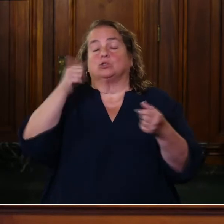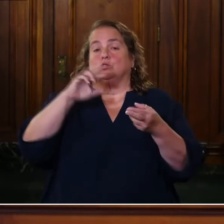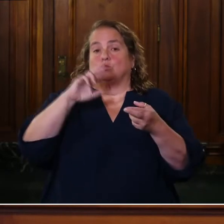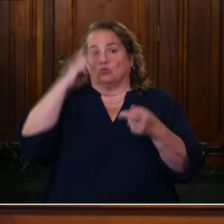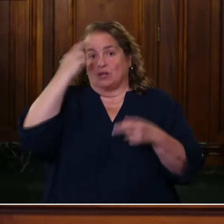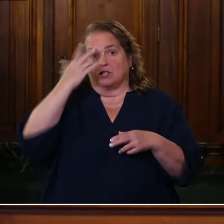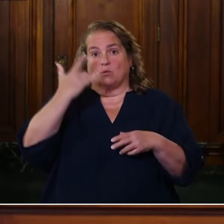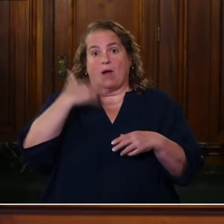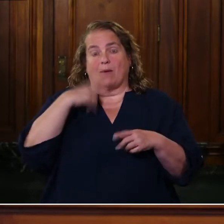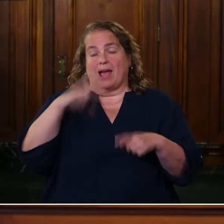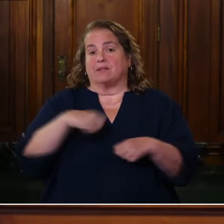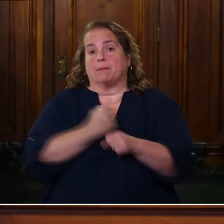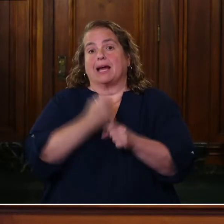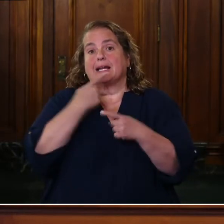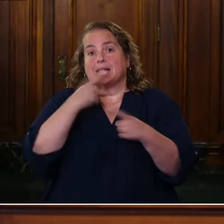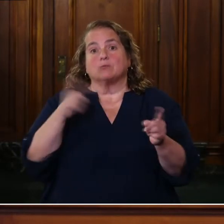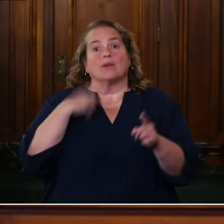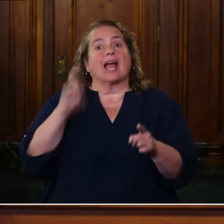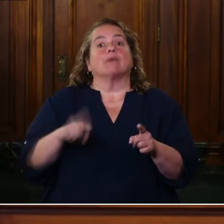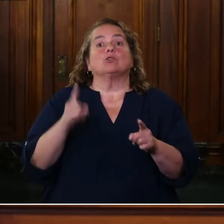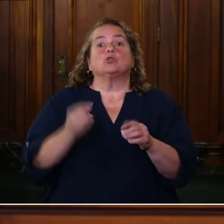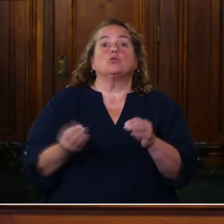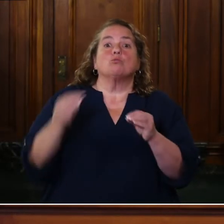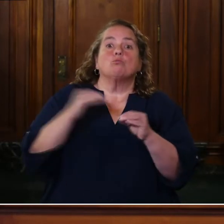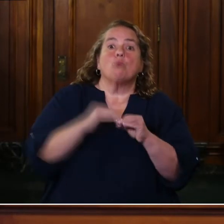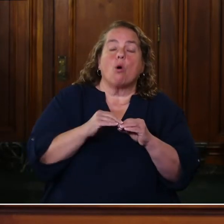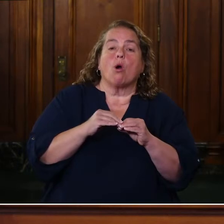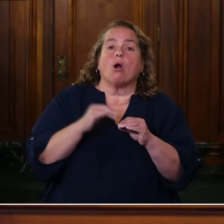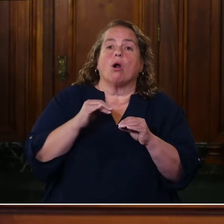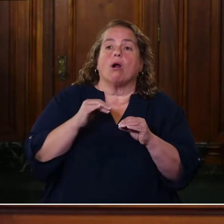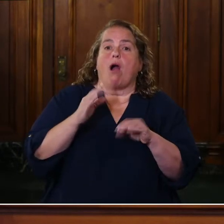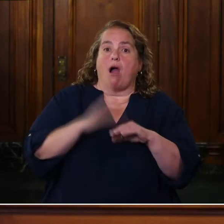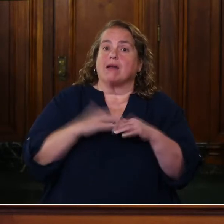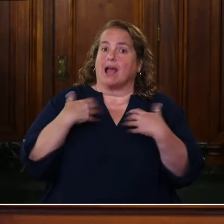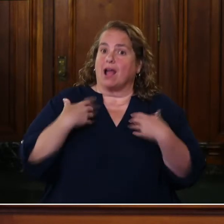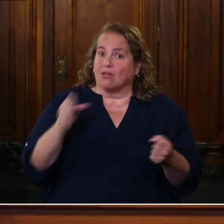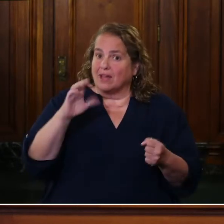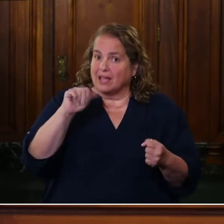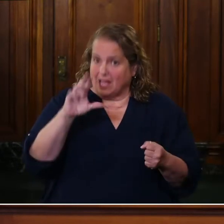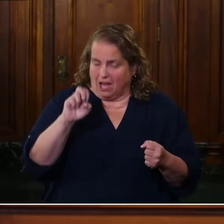the announcement, and we've got to do so much more we did today on health care.